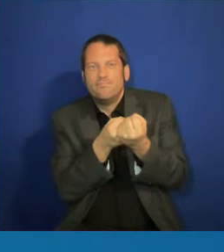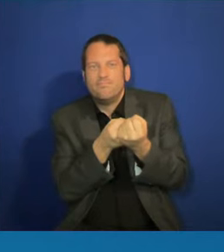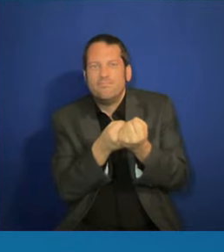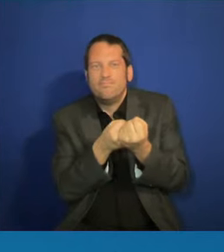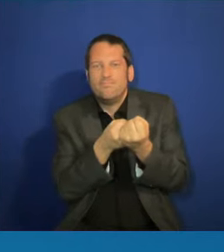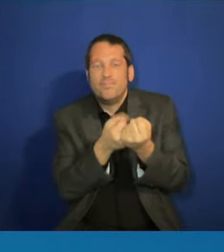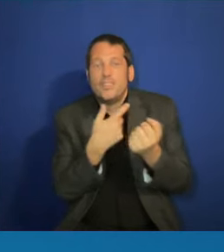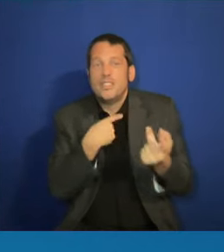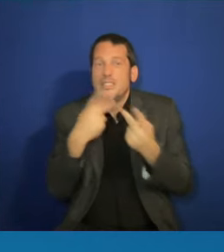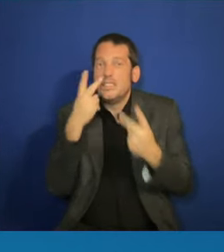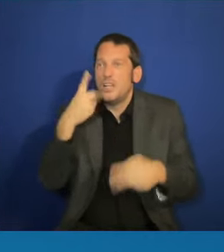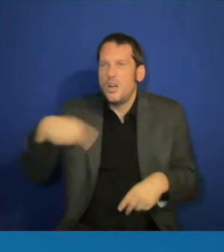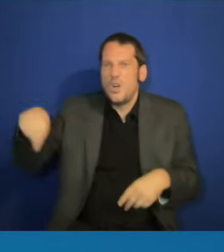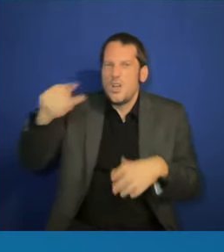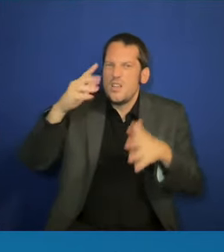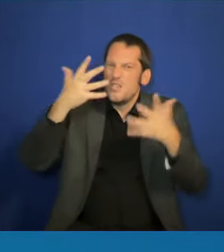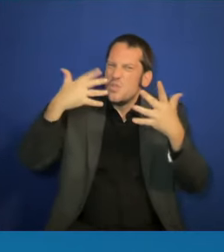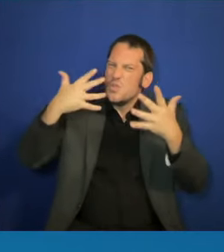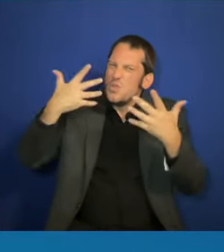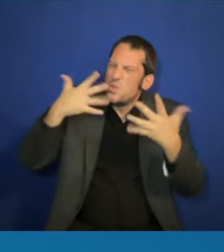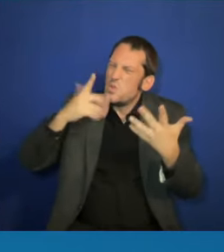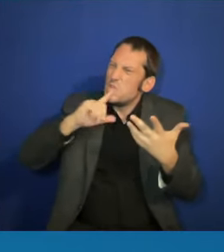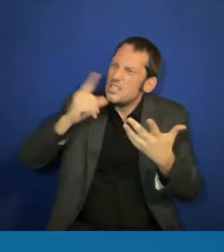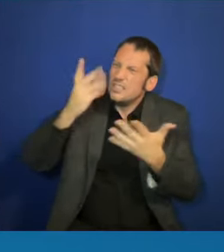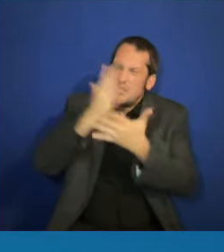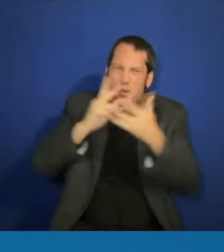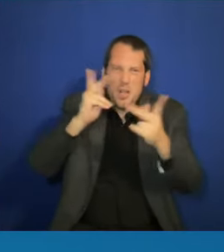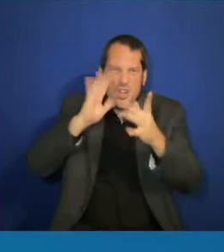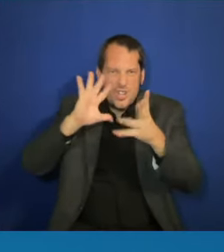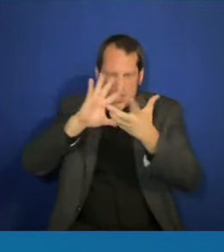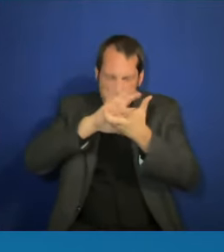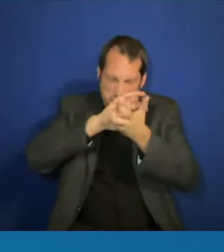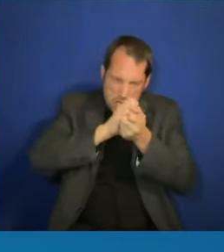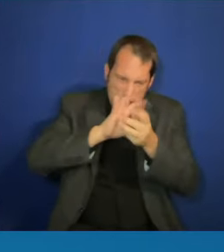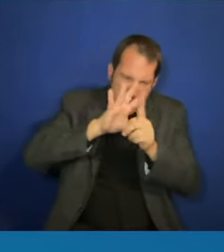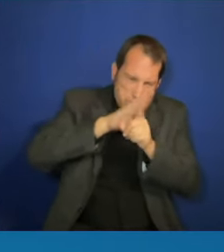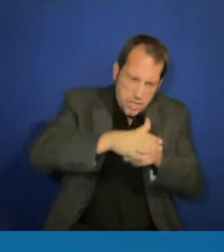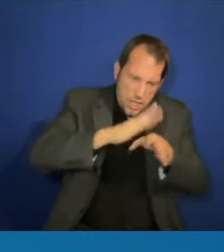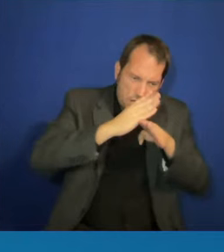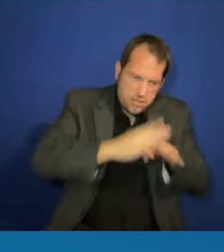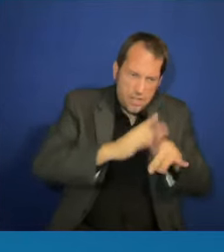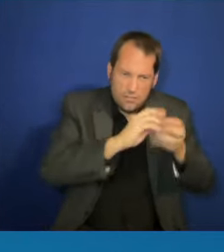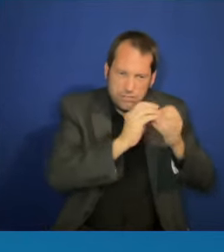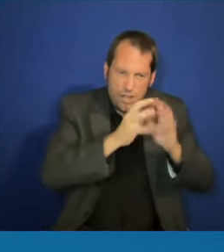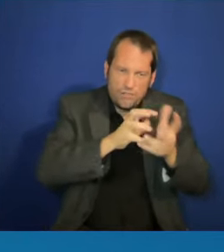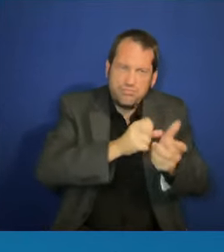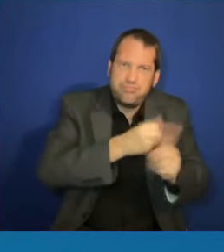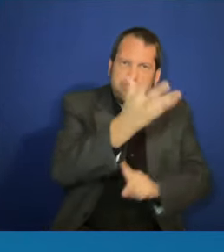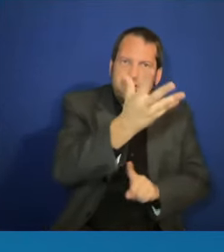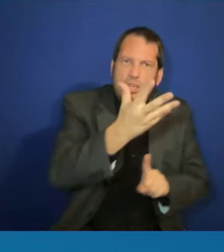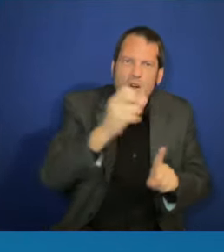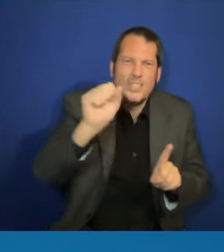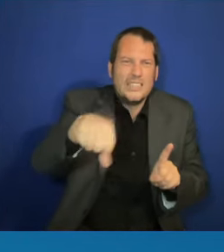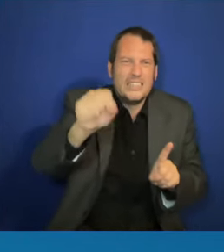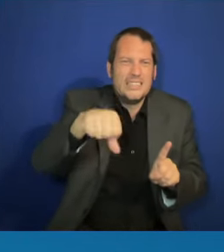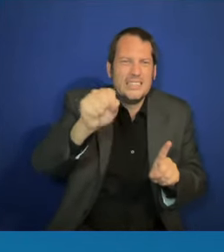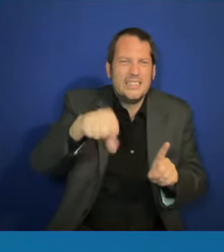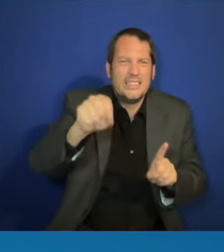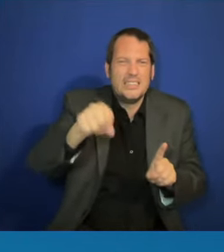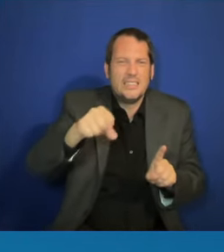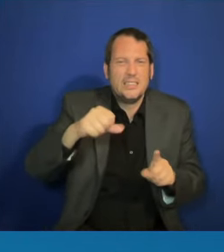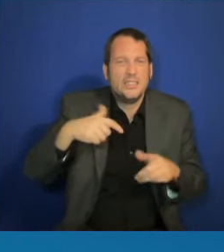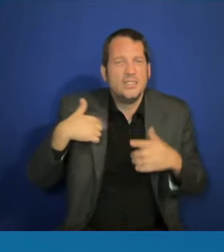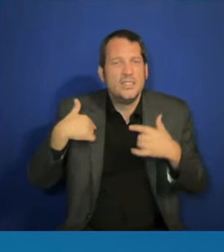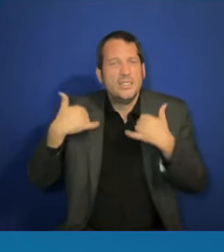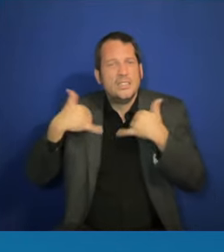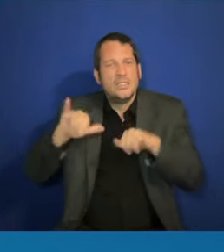freedoms and, by extension, on our democracy, I do believe the people are prepared and will always be prepared to stand up